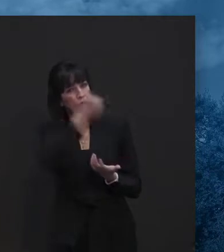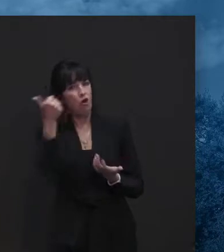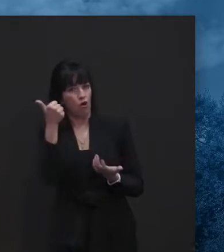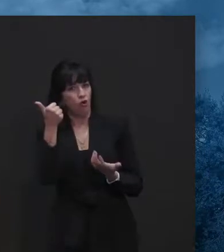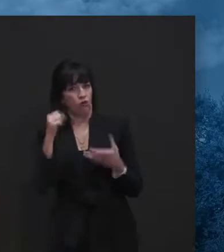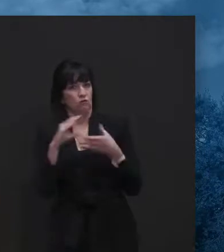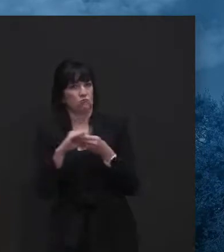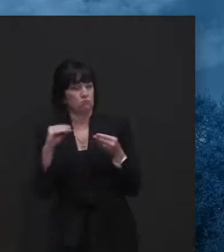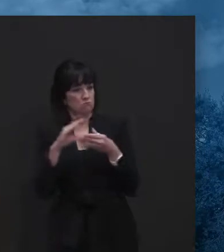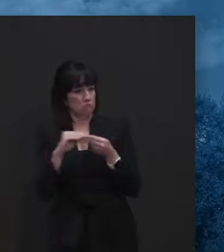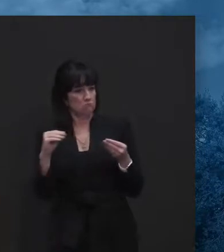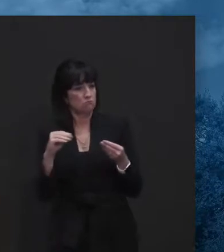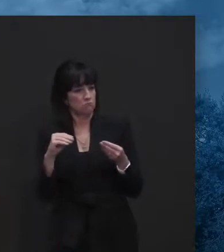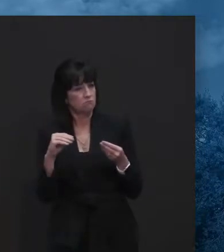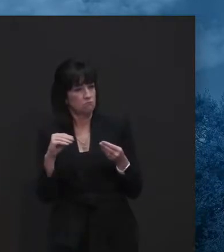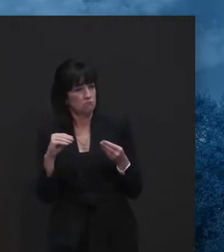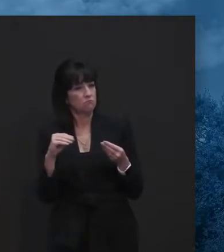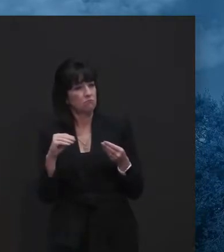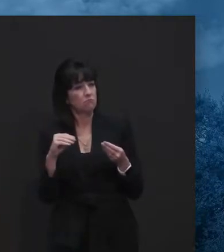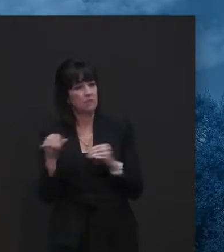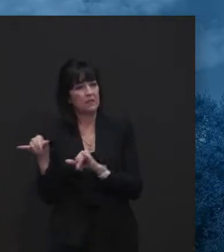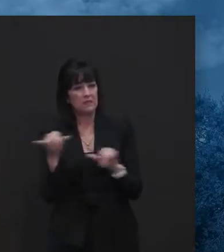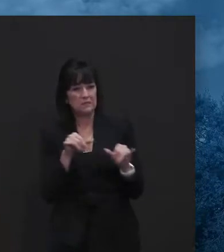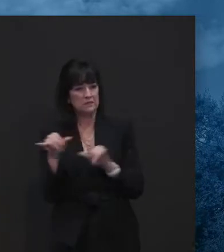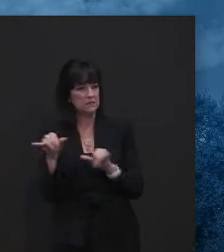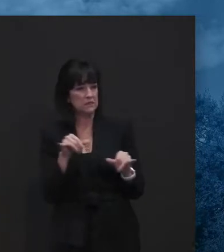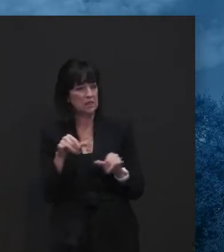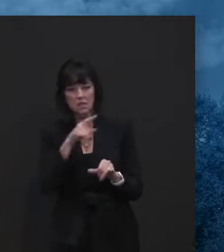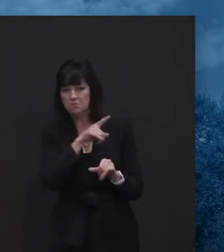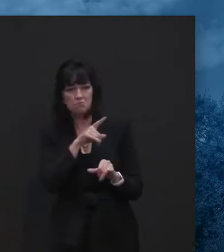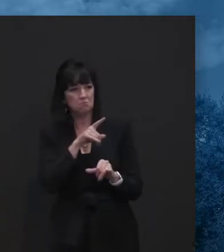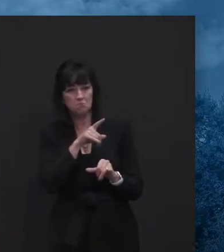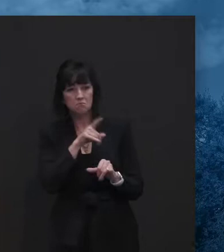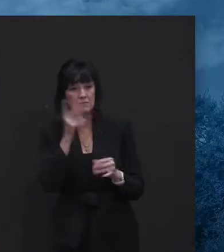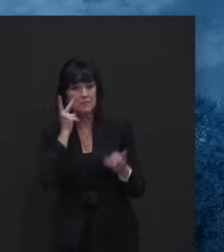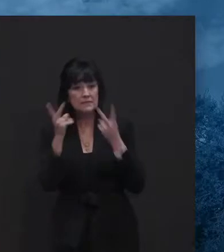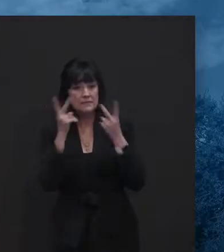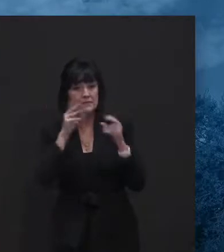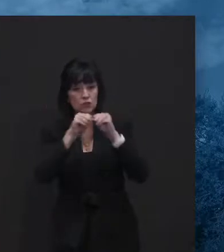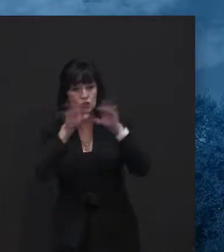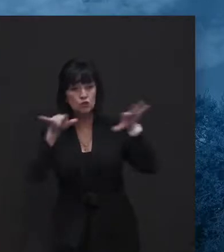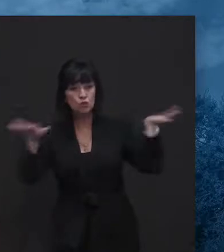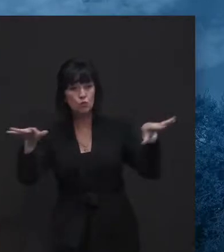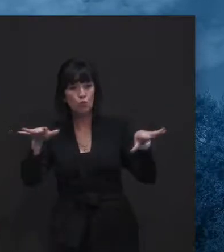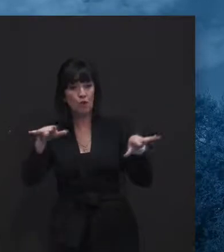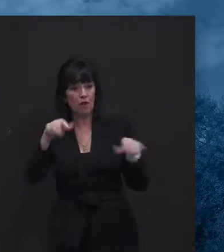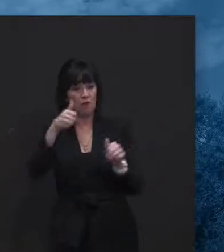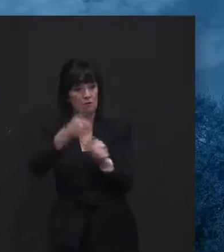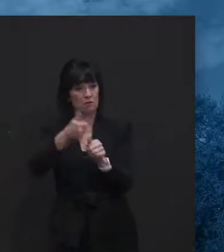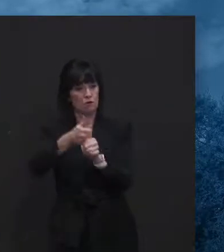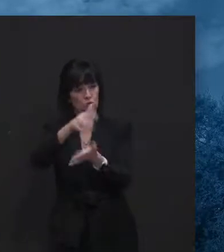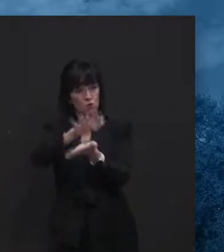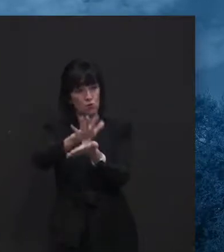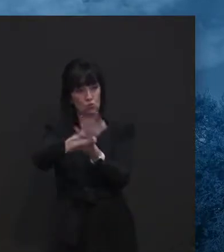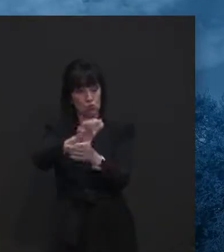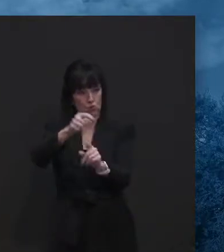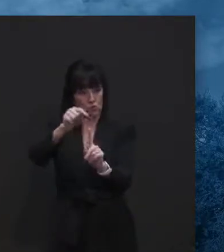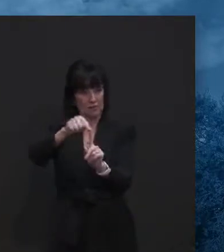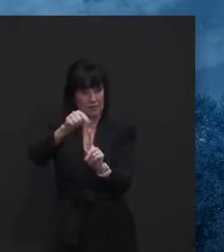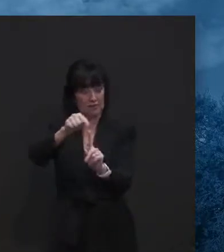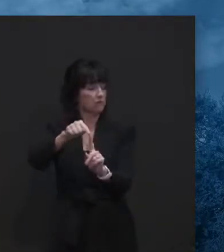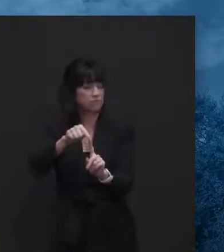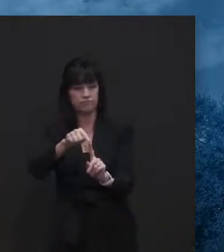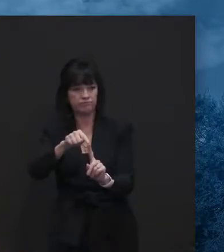weren't seeing a lot of transmission within the school setting itself. Uh, and so the, the issue gets to be